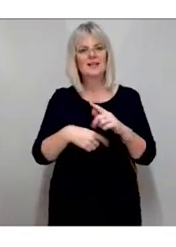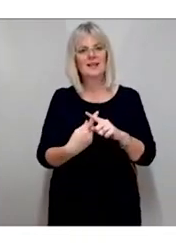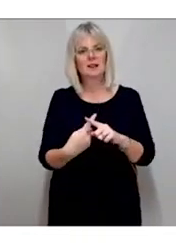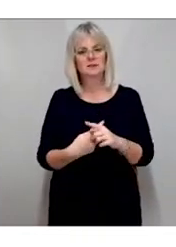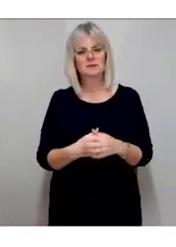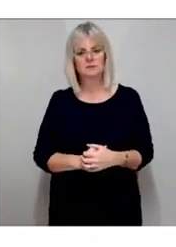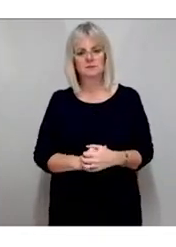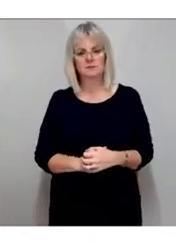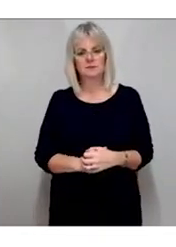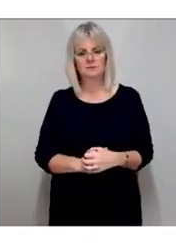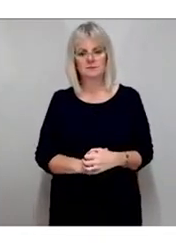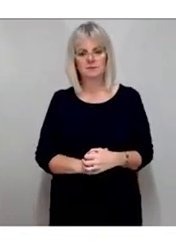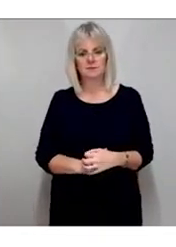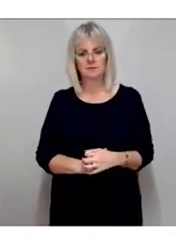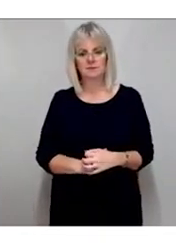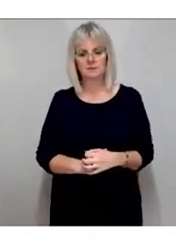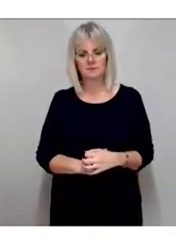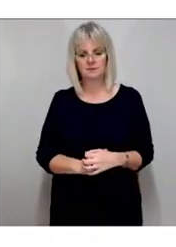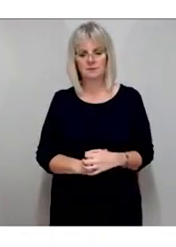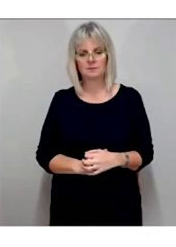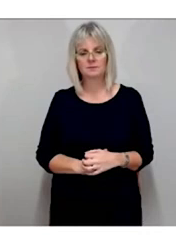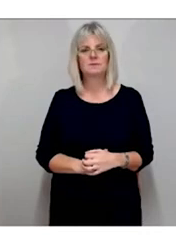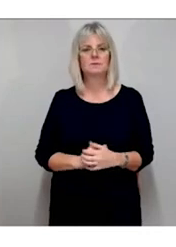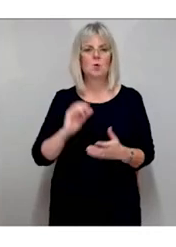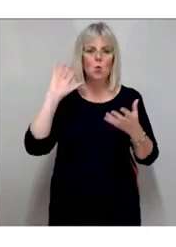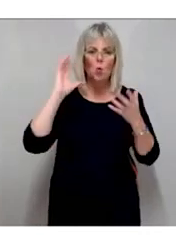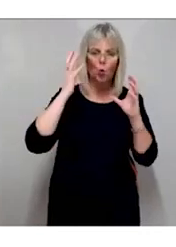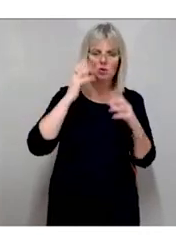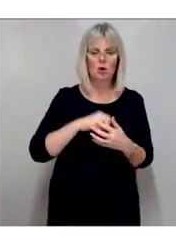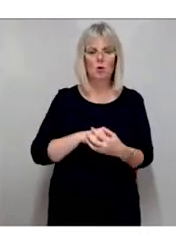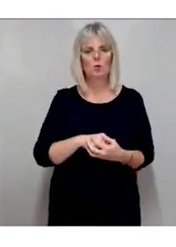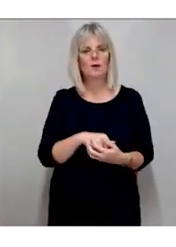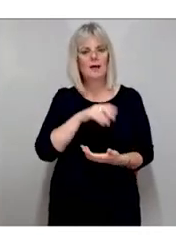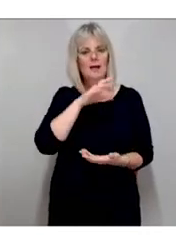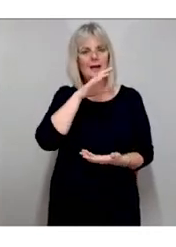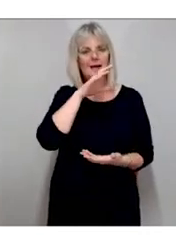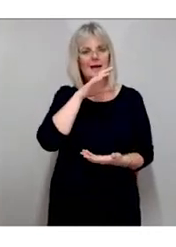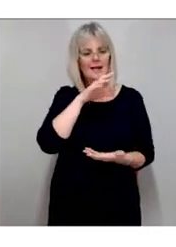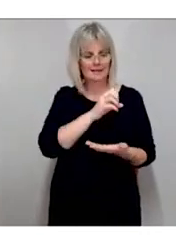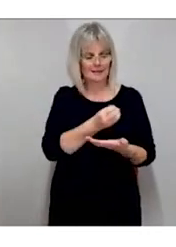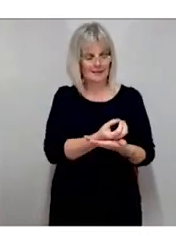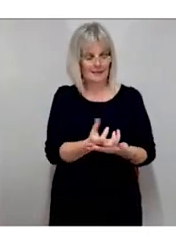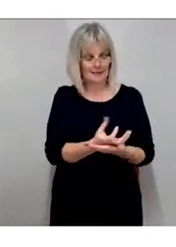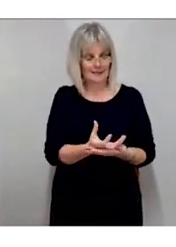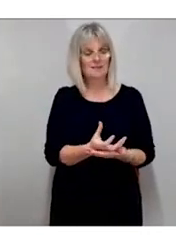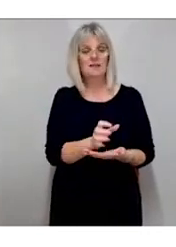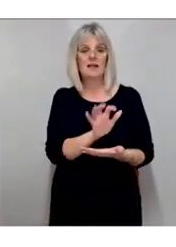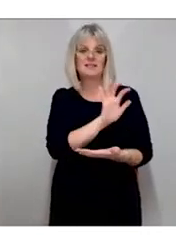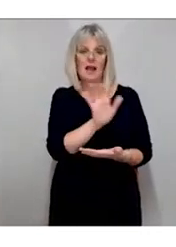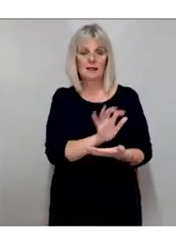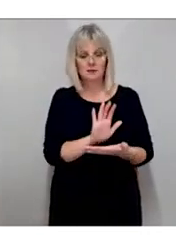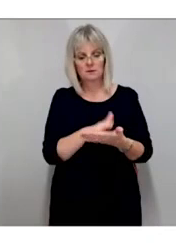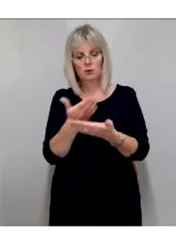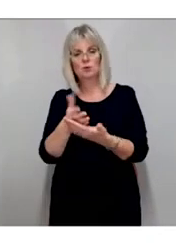Audio and text-to-speech Audio has historically been a very popular alternate format for blind and